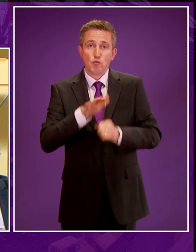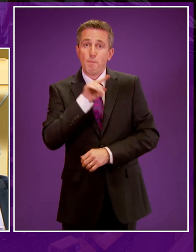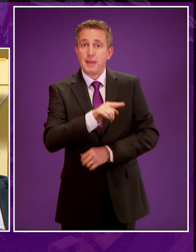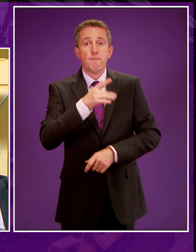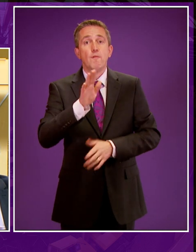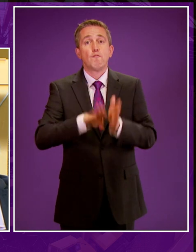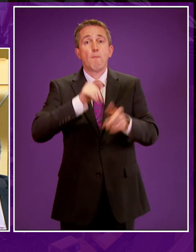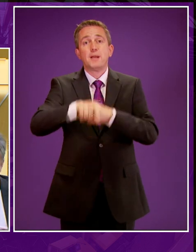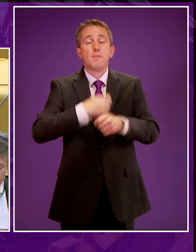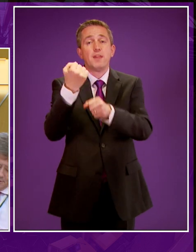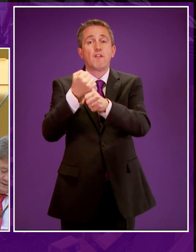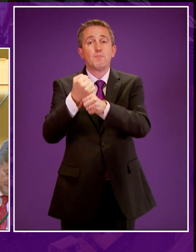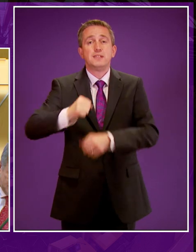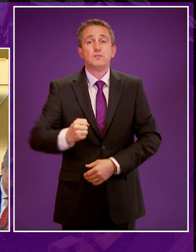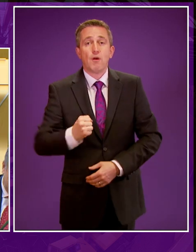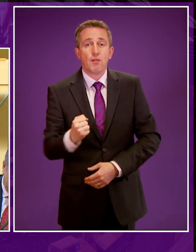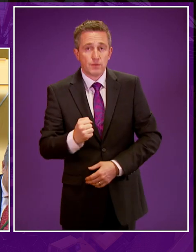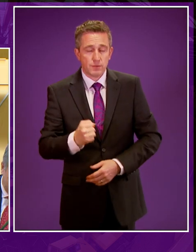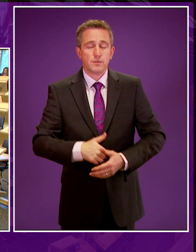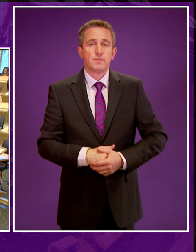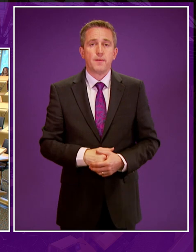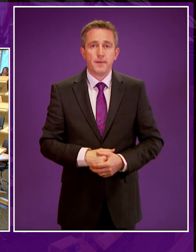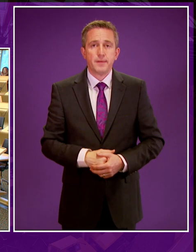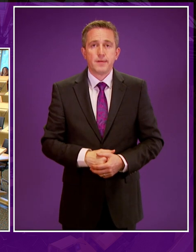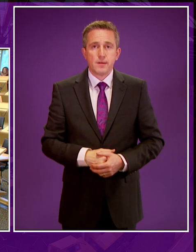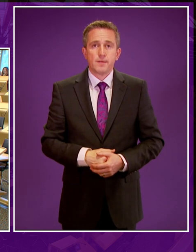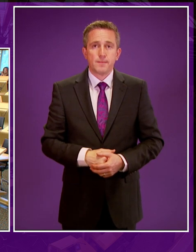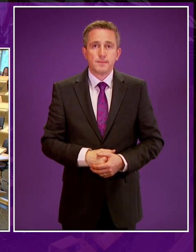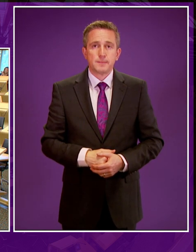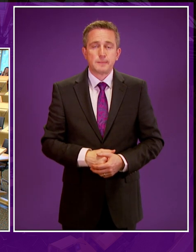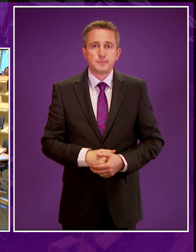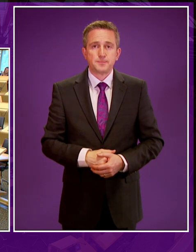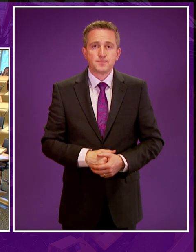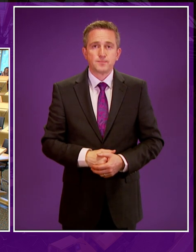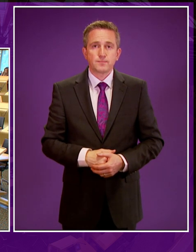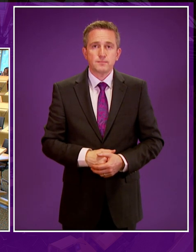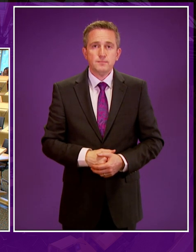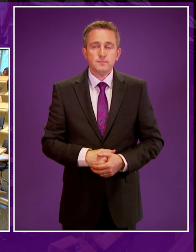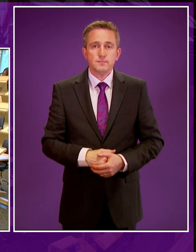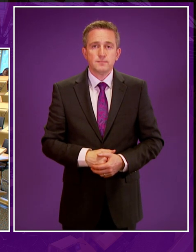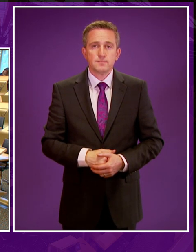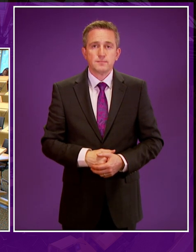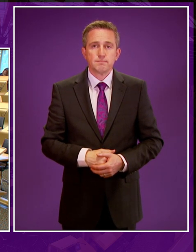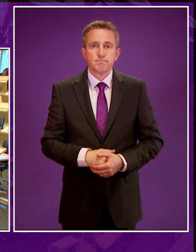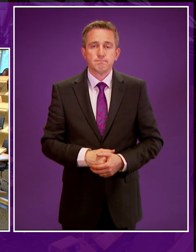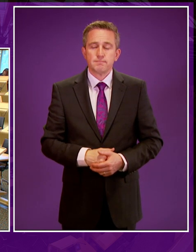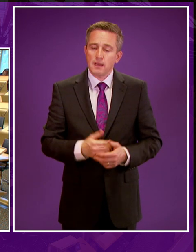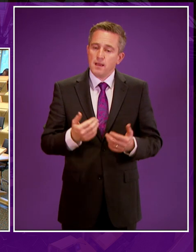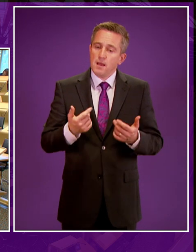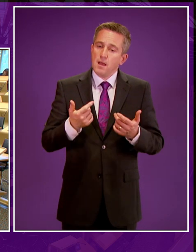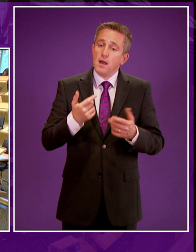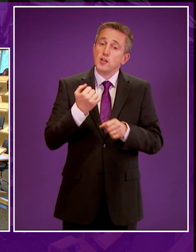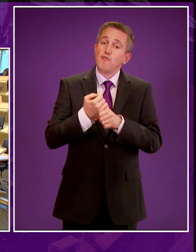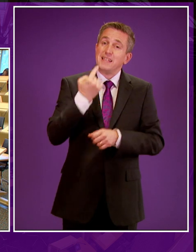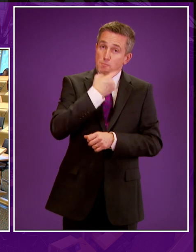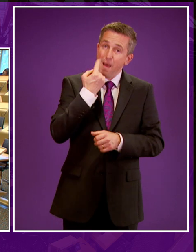becoming the government of Scotland. There, there, there, there, there. Presiding officer, those whose livelihoods depend on employment